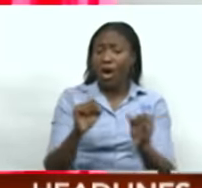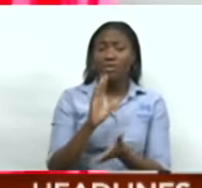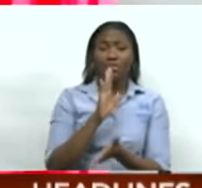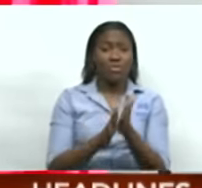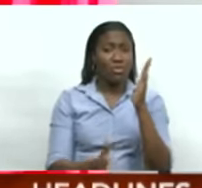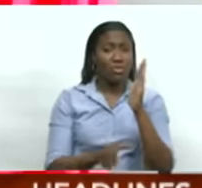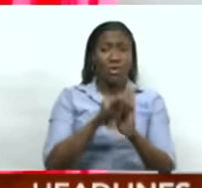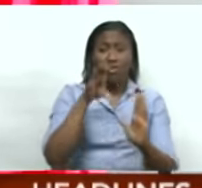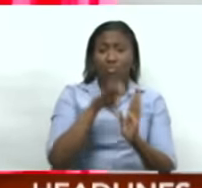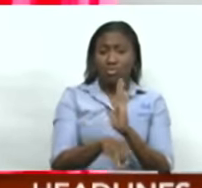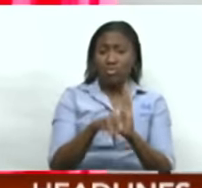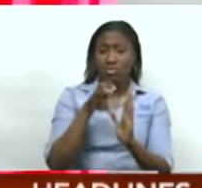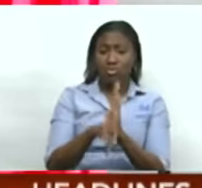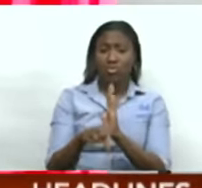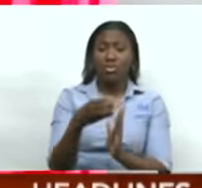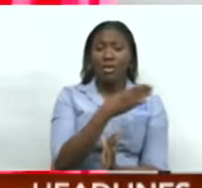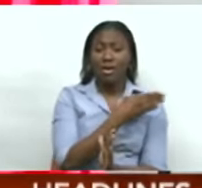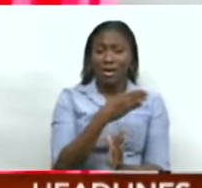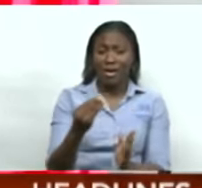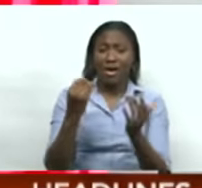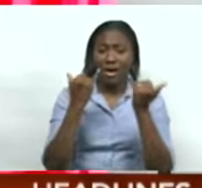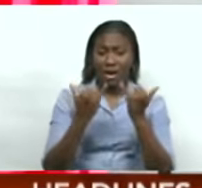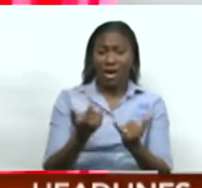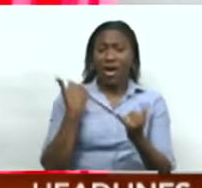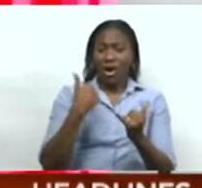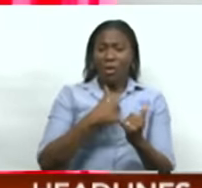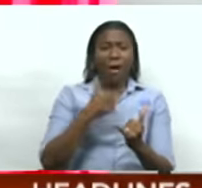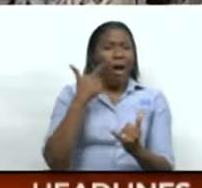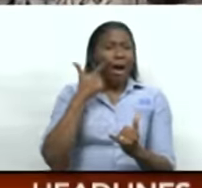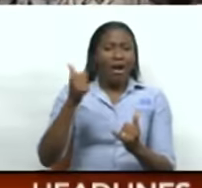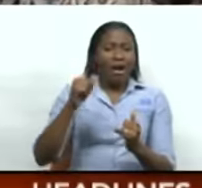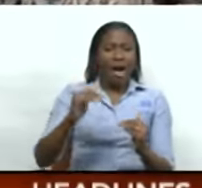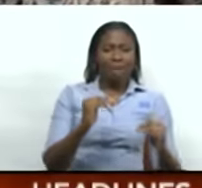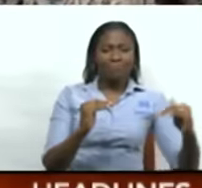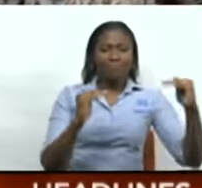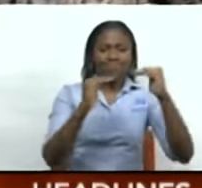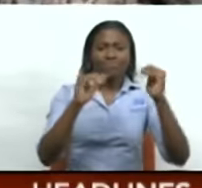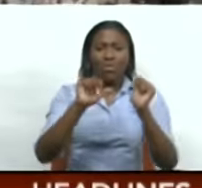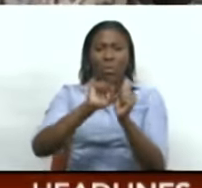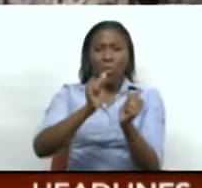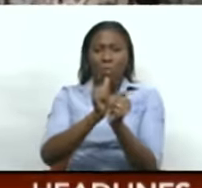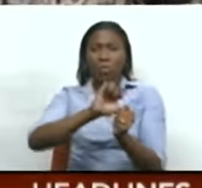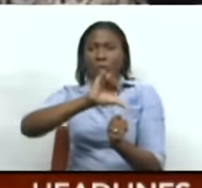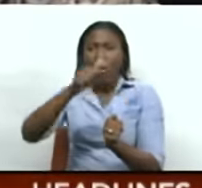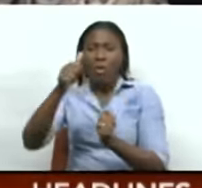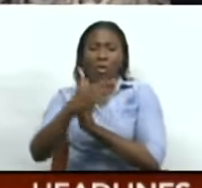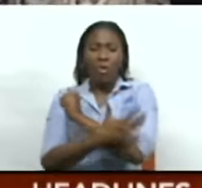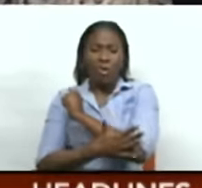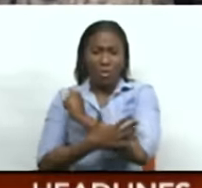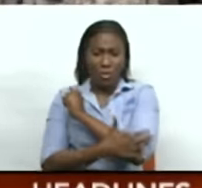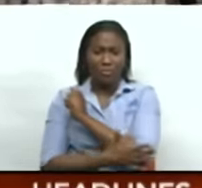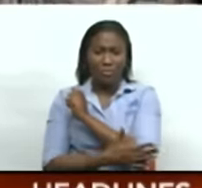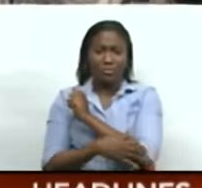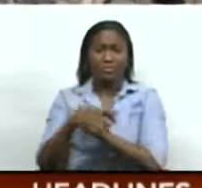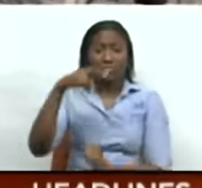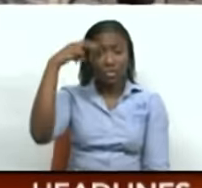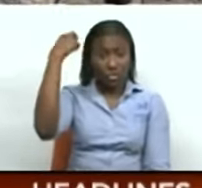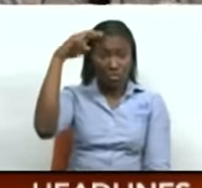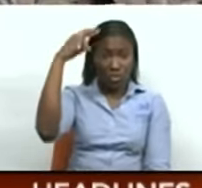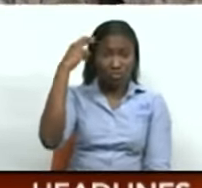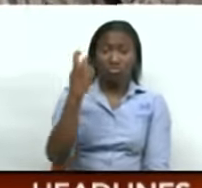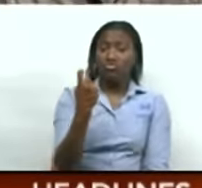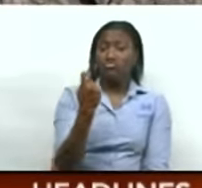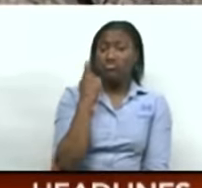conduct and put us alongside the best in the world. And even as he sees this for the country, Dr. Rowley, who recently